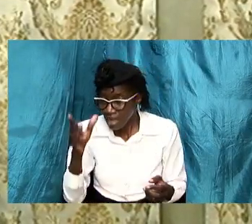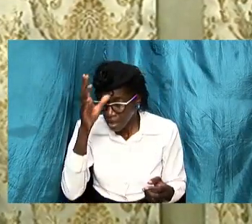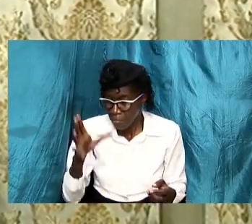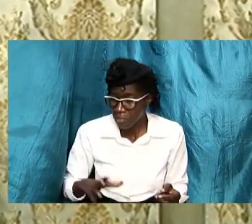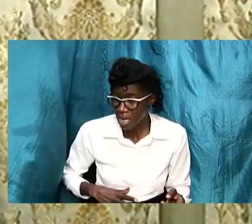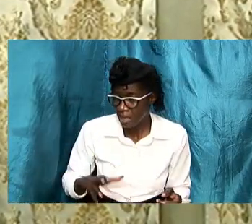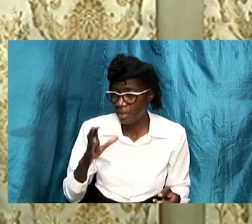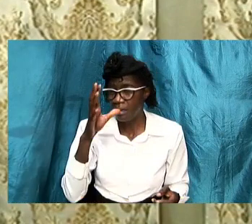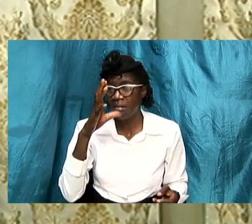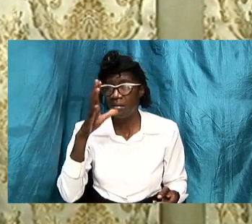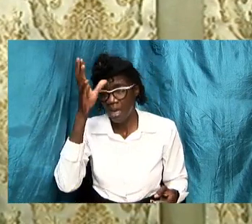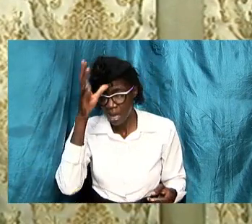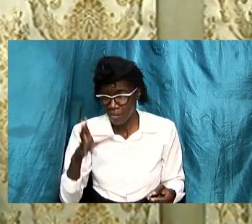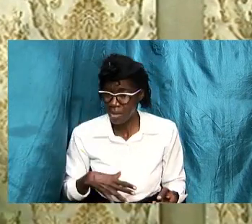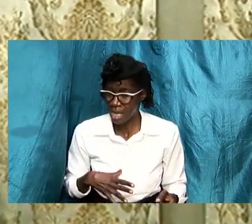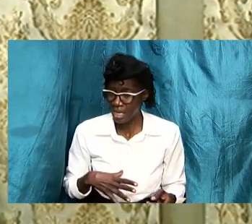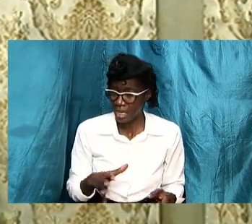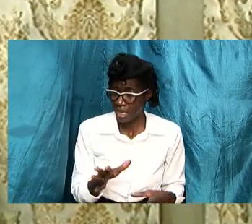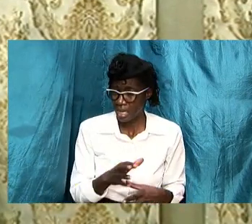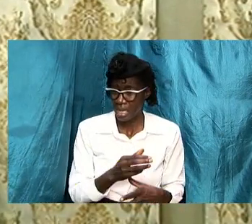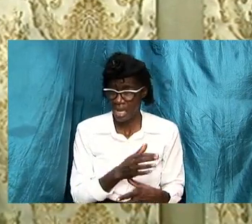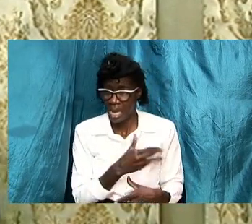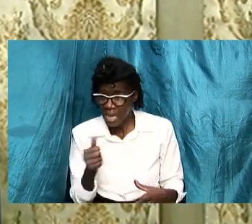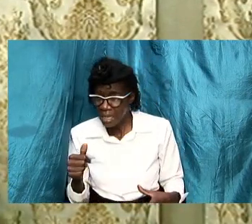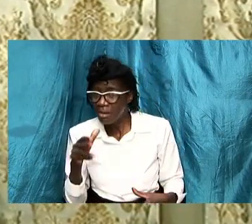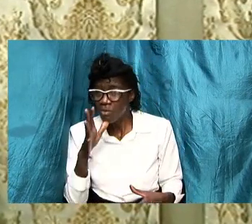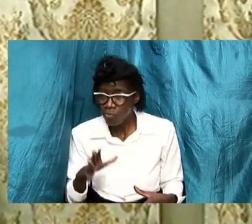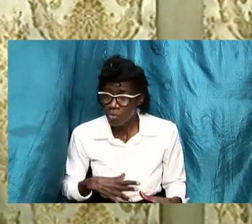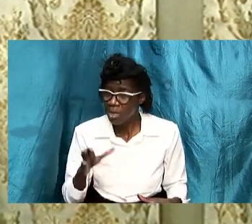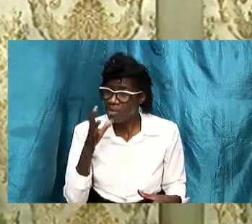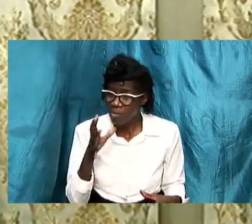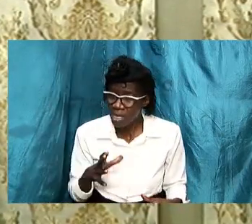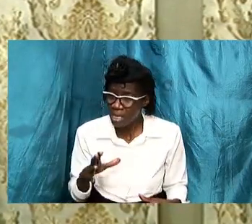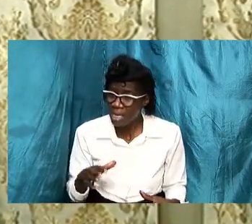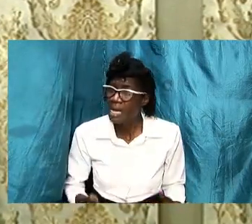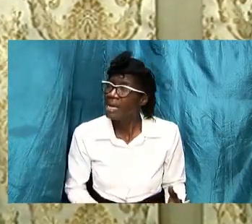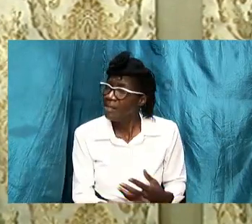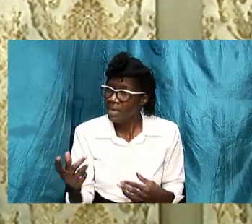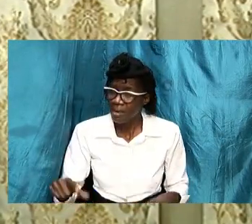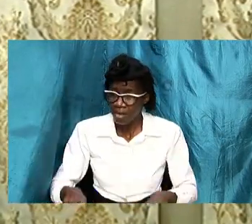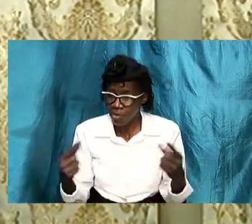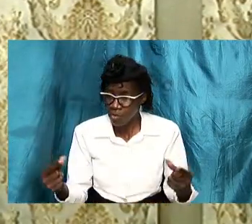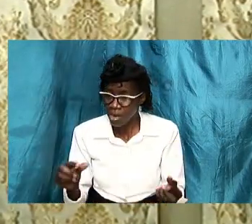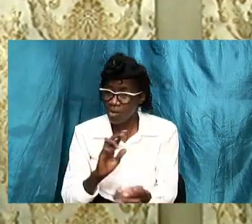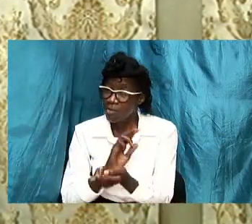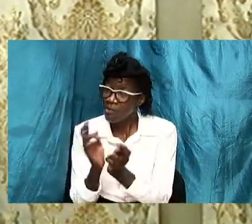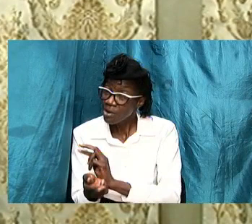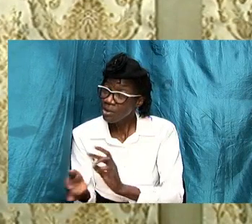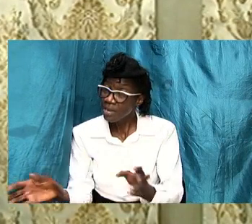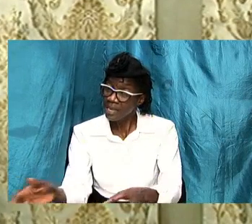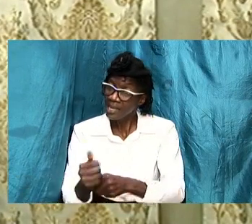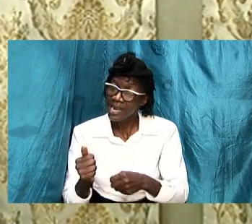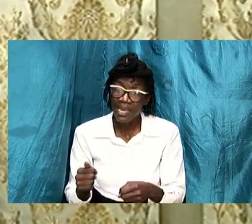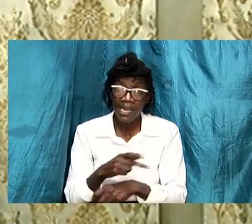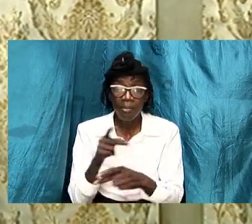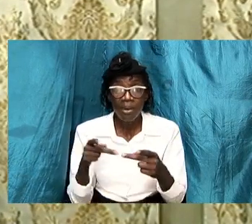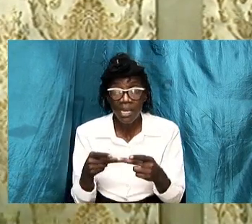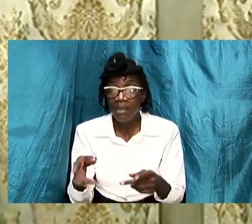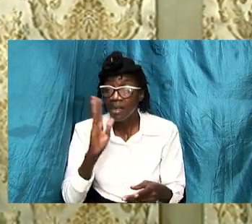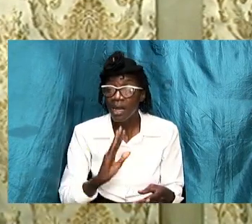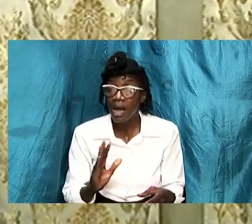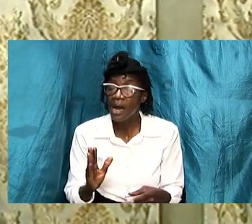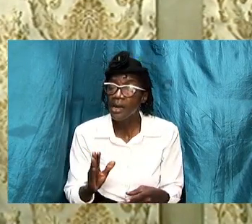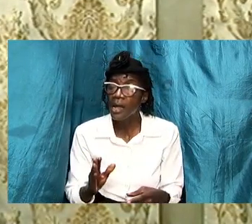a woman and a woman the thing is being there's a great reversal taking place god made female